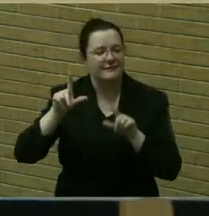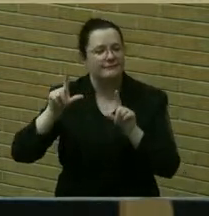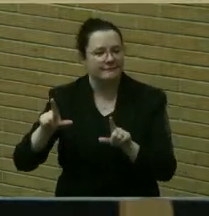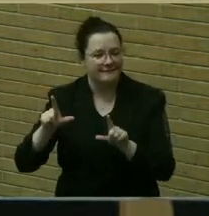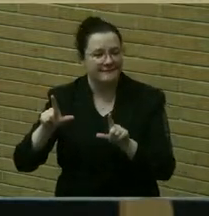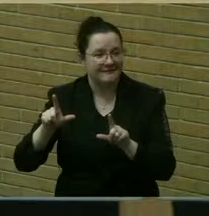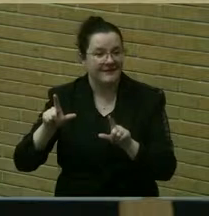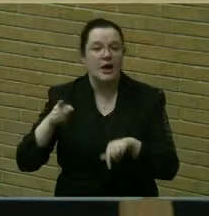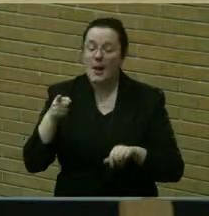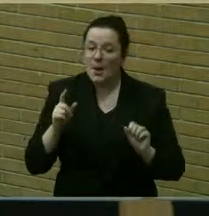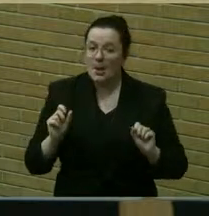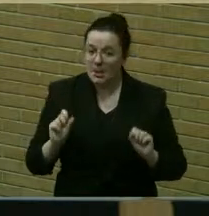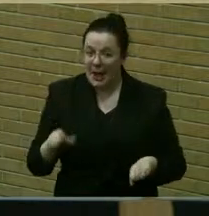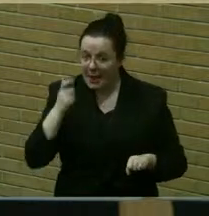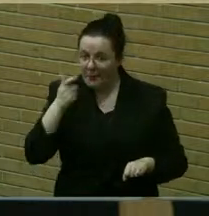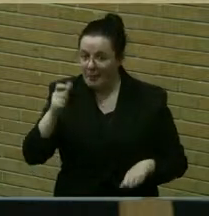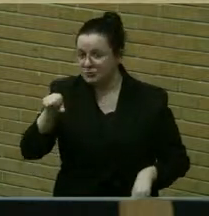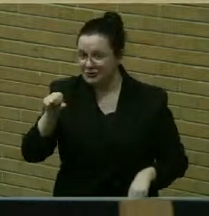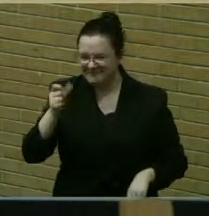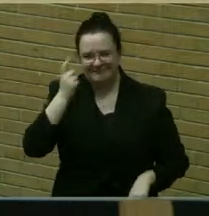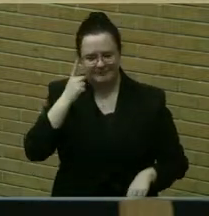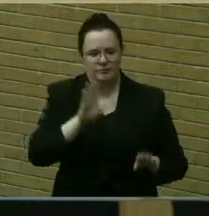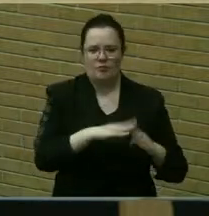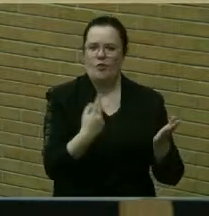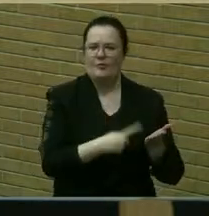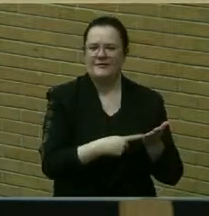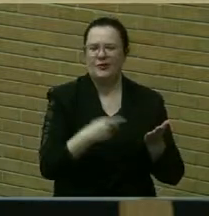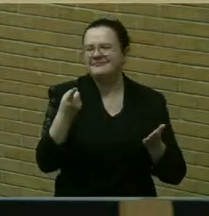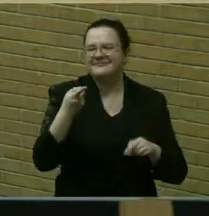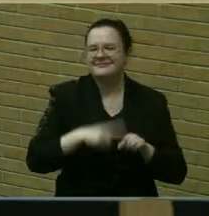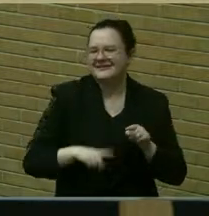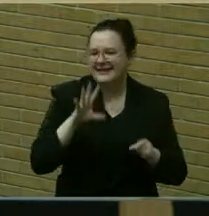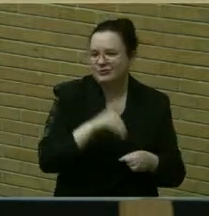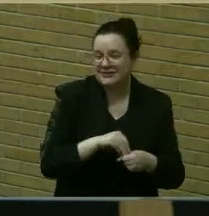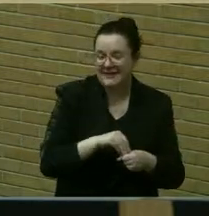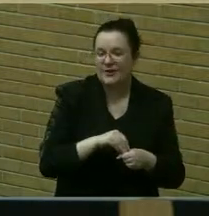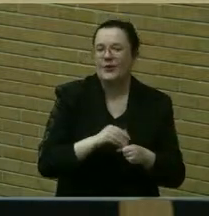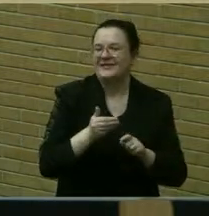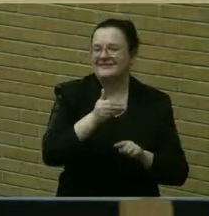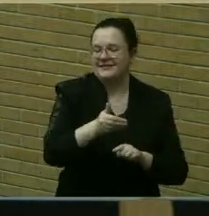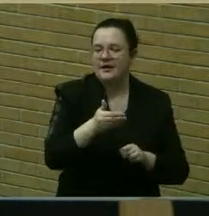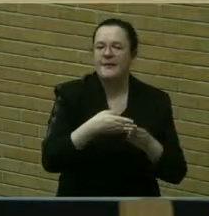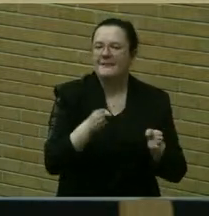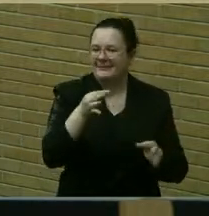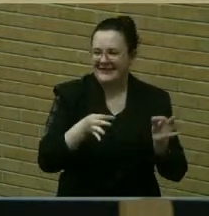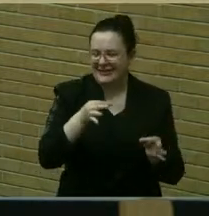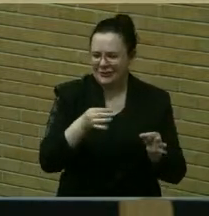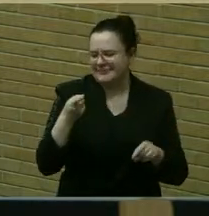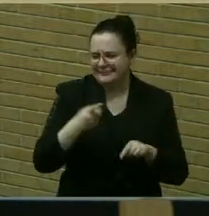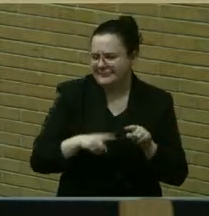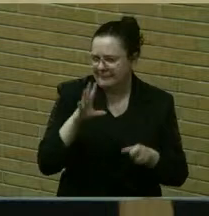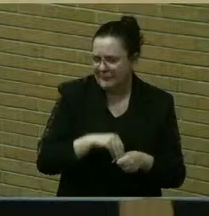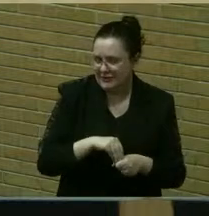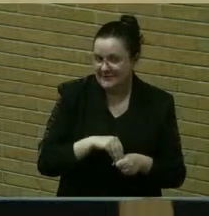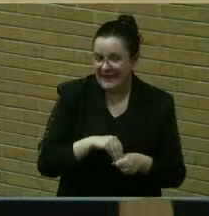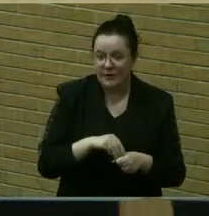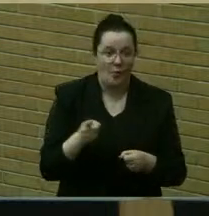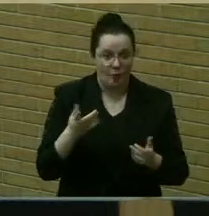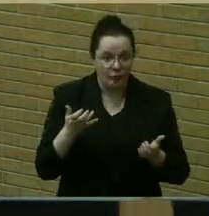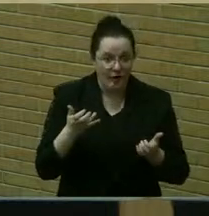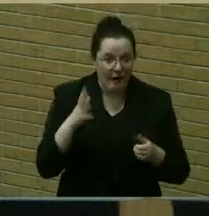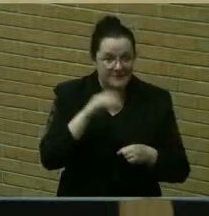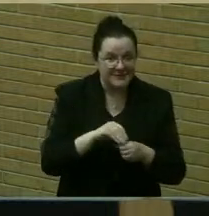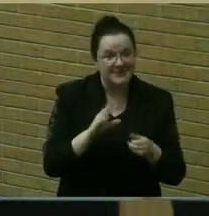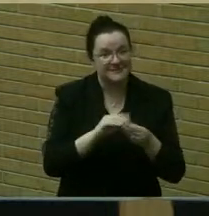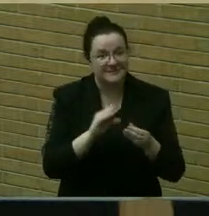you won't be able to participate in the Open Forum or later in the public hearing that we have tonight. If you want to participate